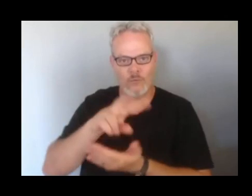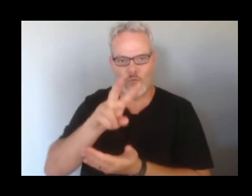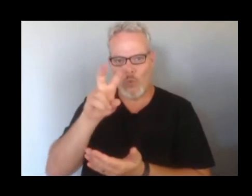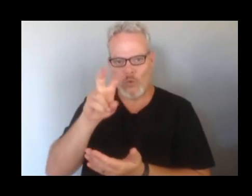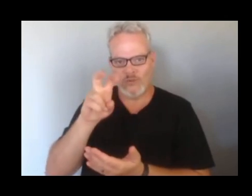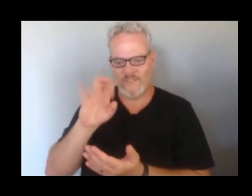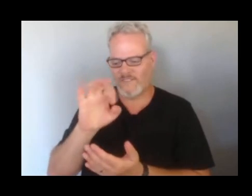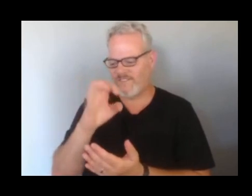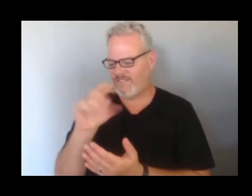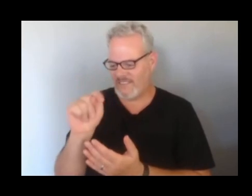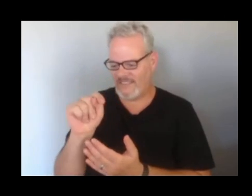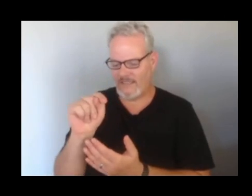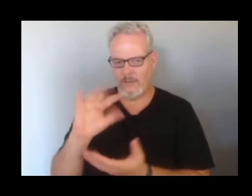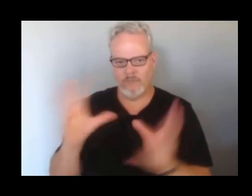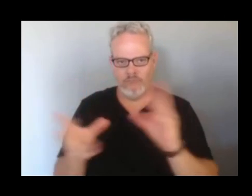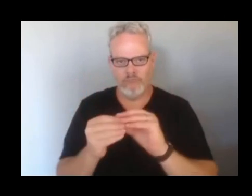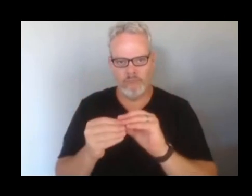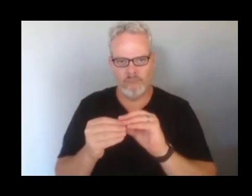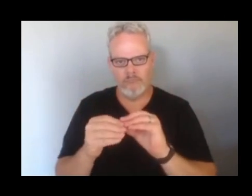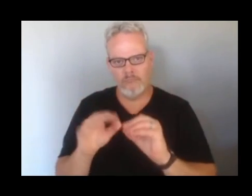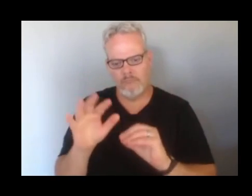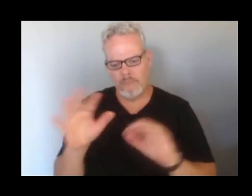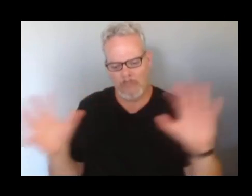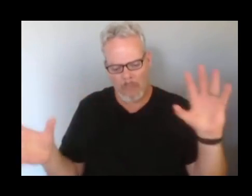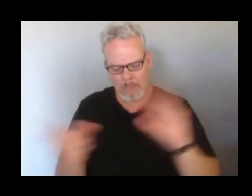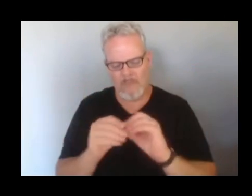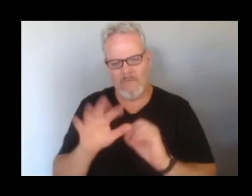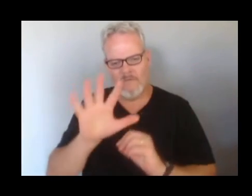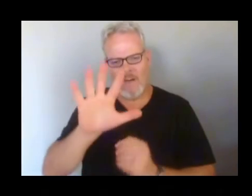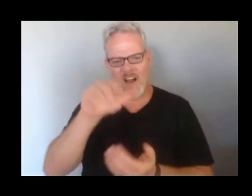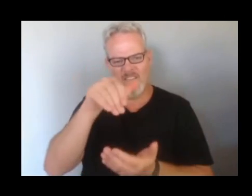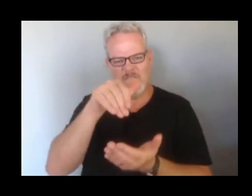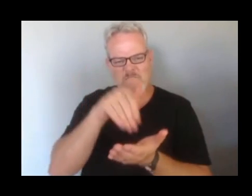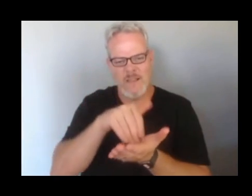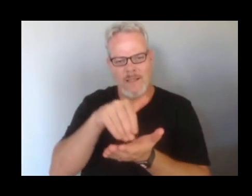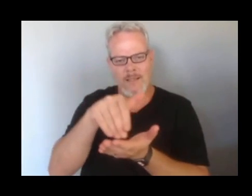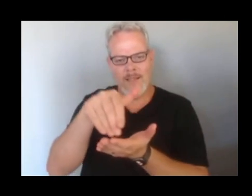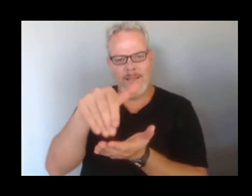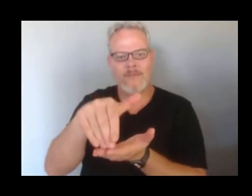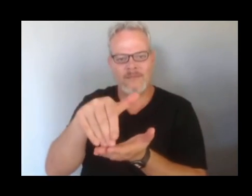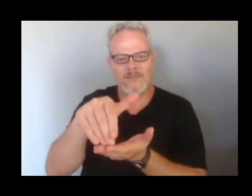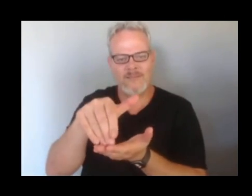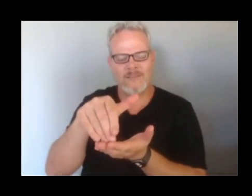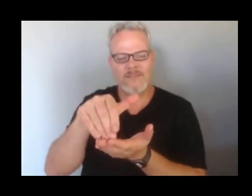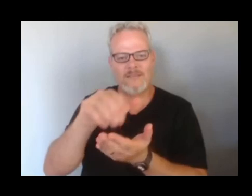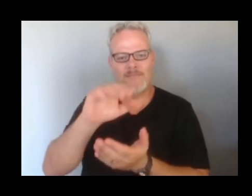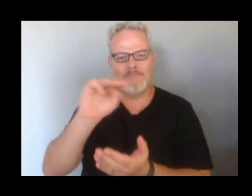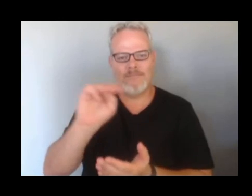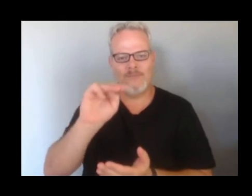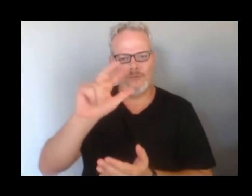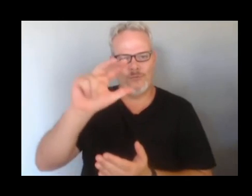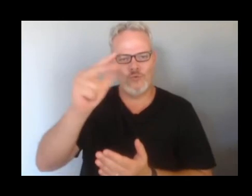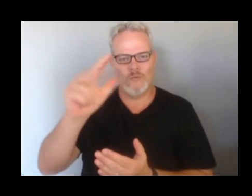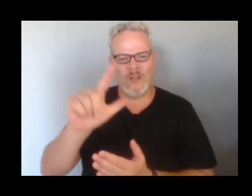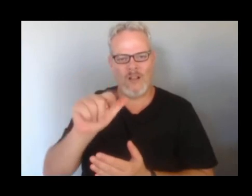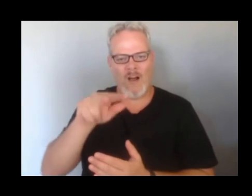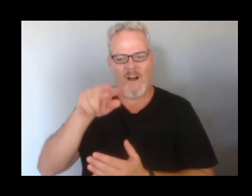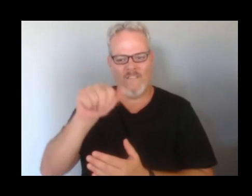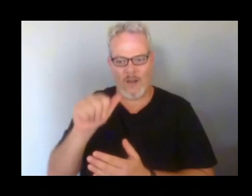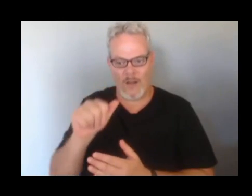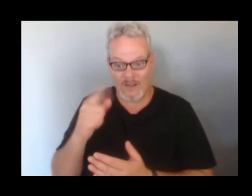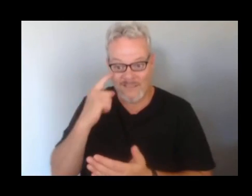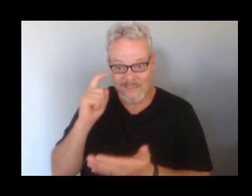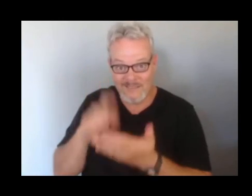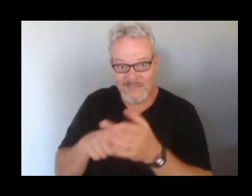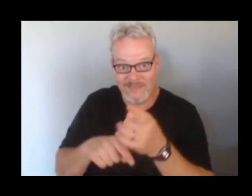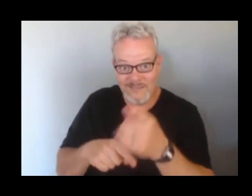while putting out over 5 million cubic meters of lava. You guys are seeing a video here taken by the USGS after they landed on